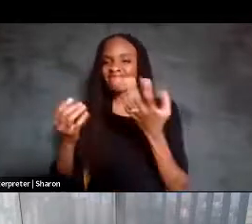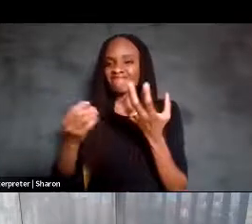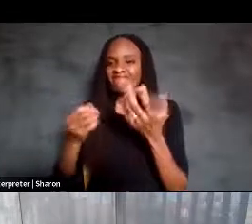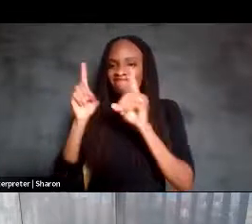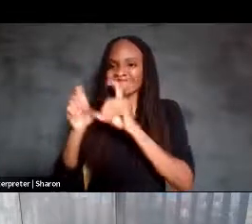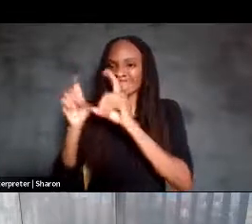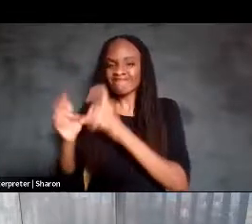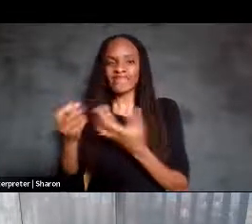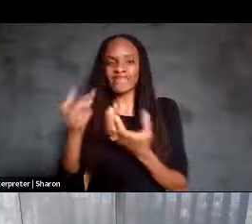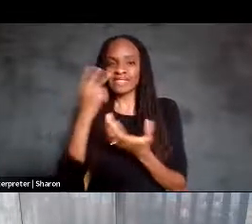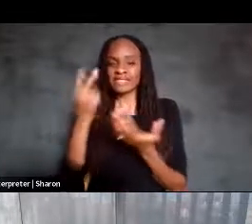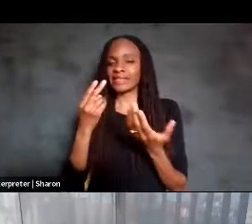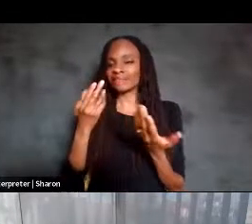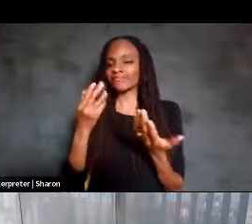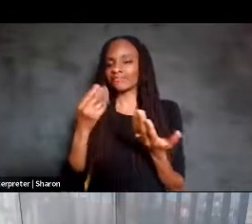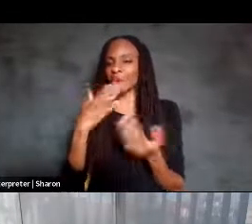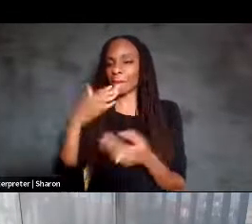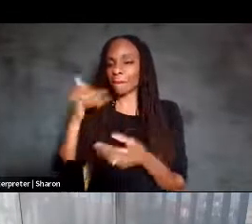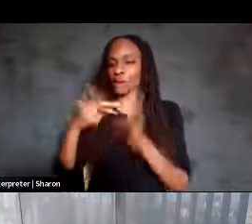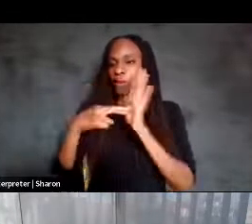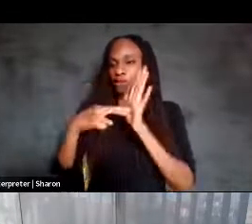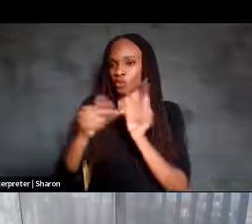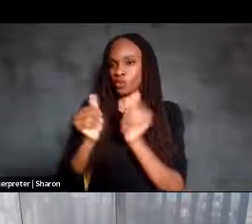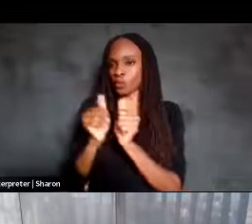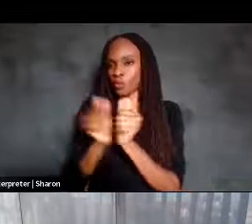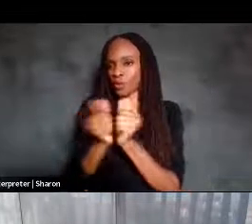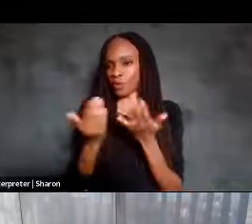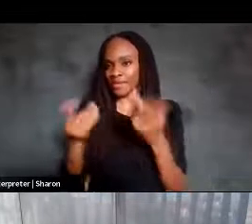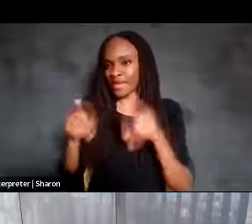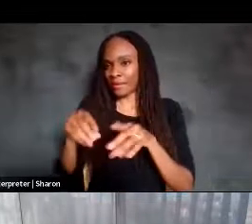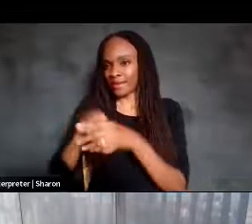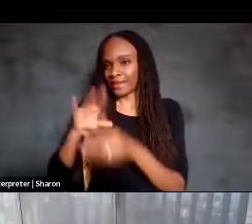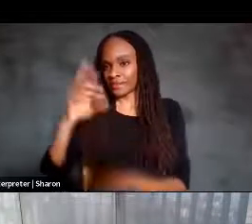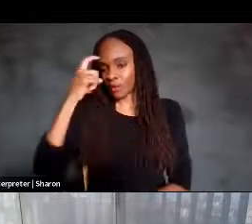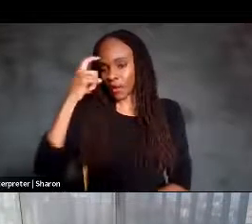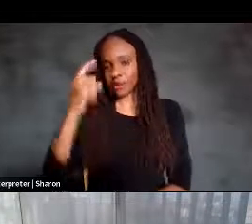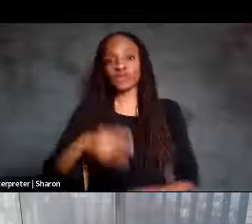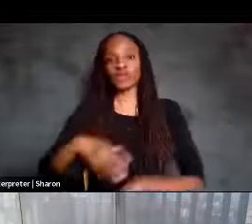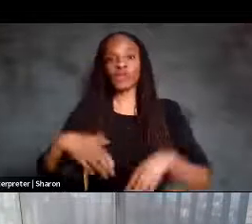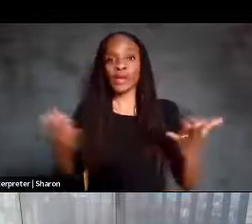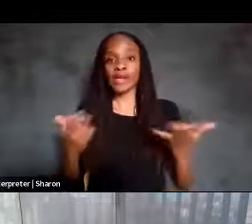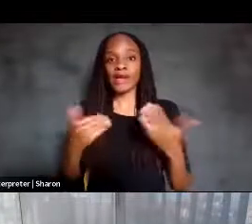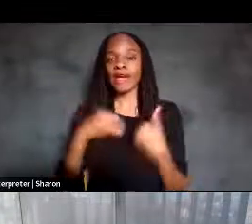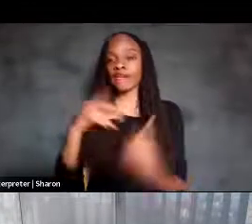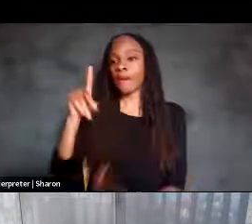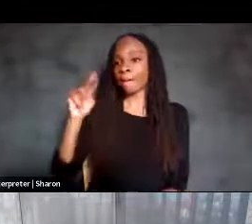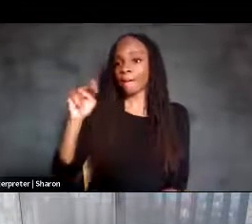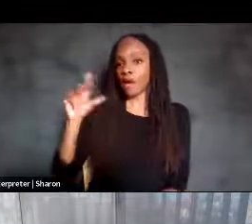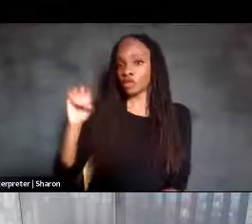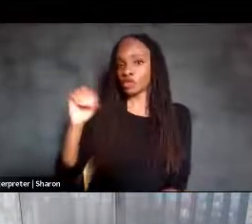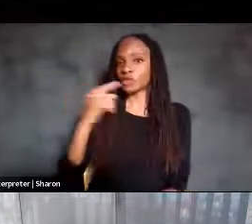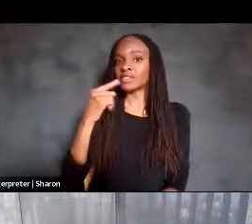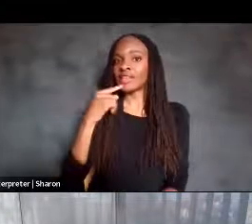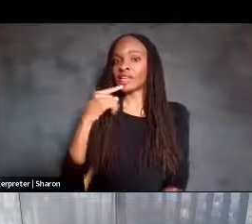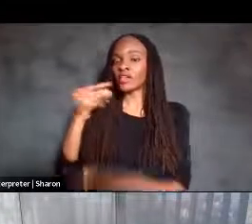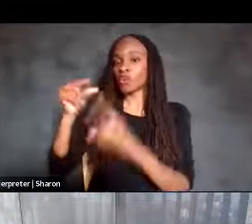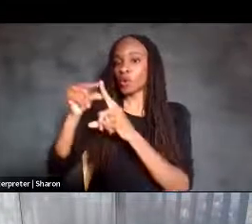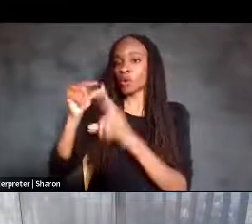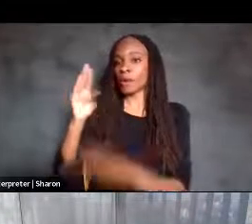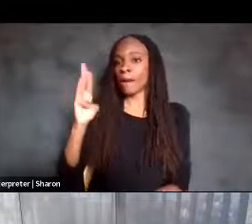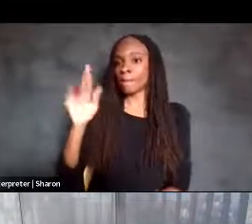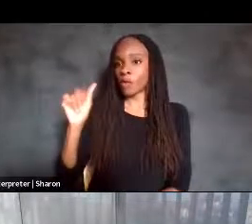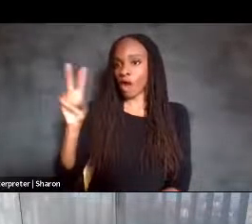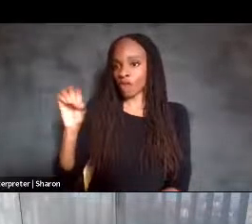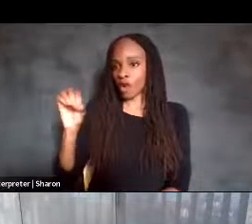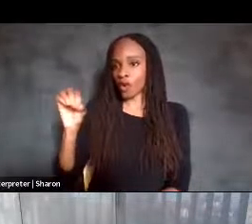what's going on in his brain. So to illustrate that, here we have Pancho saying the word Bravo about 90